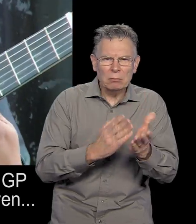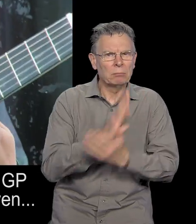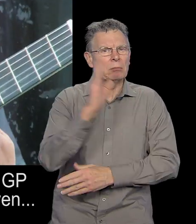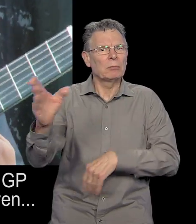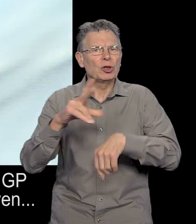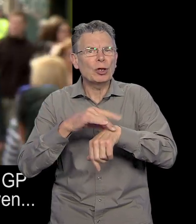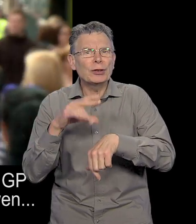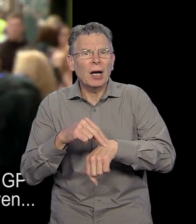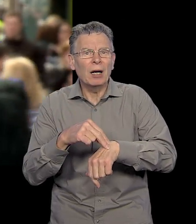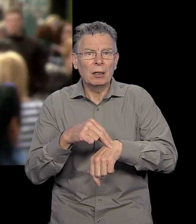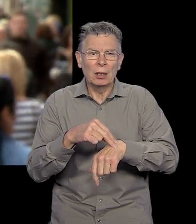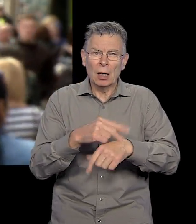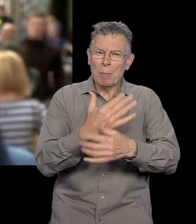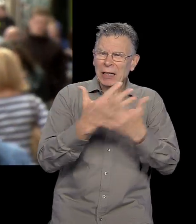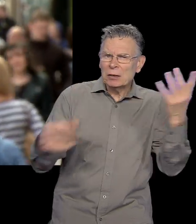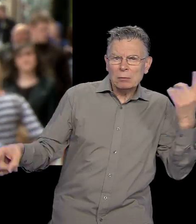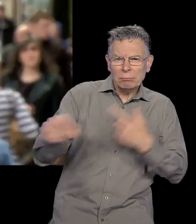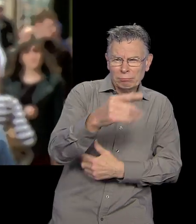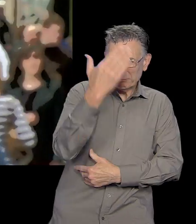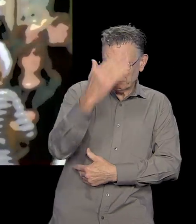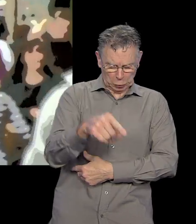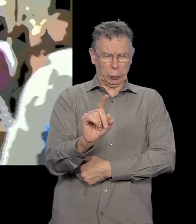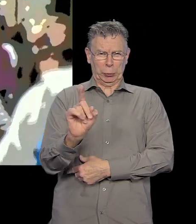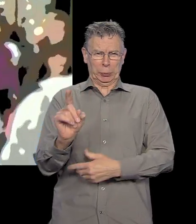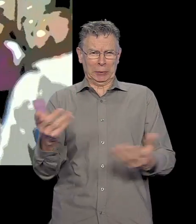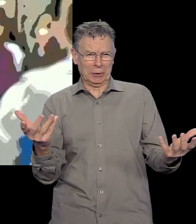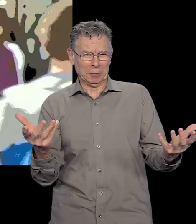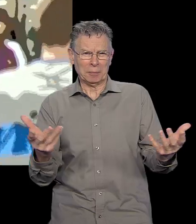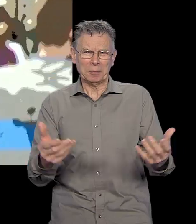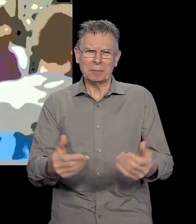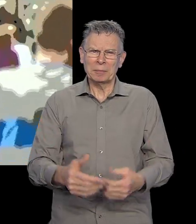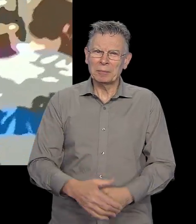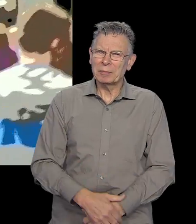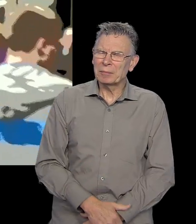and many more don't even know what it is or how to manage it.